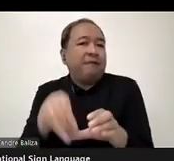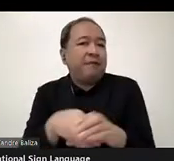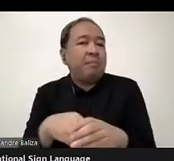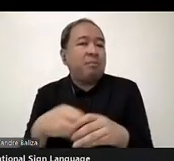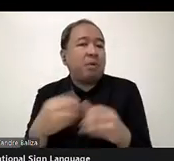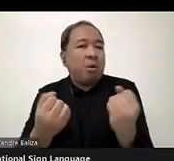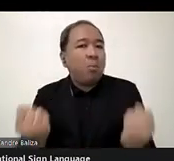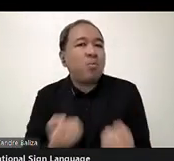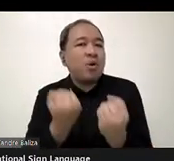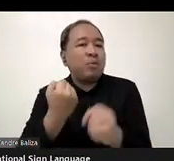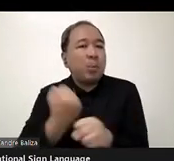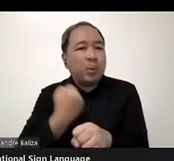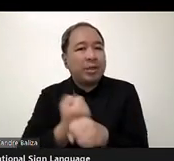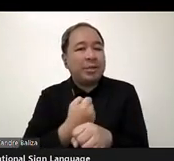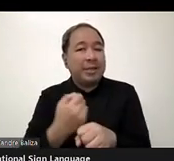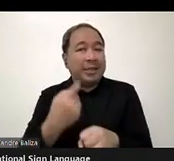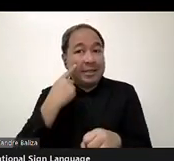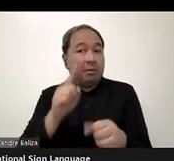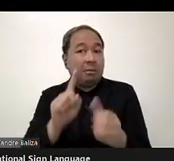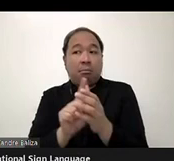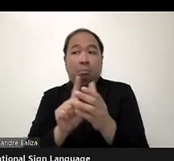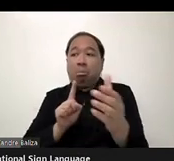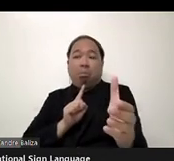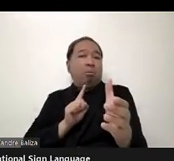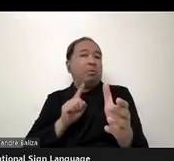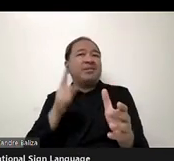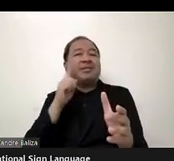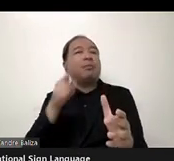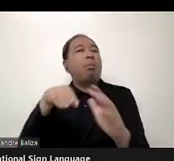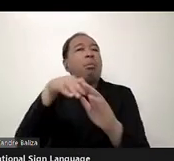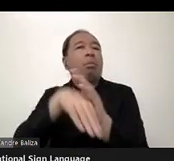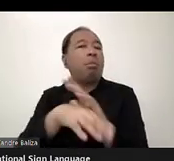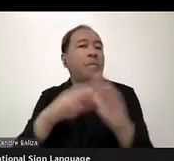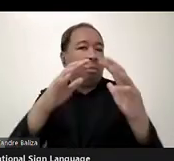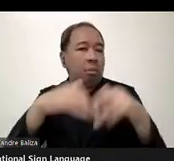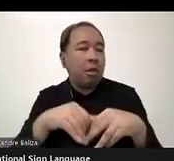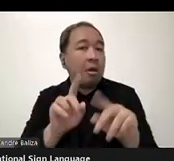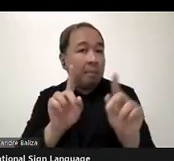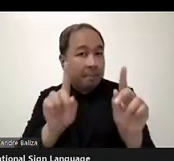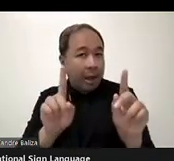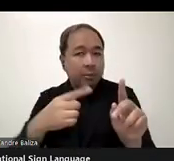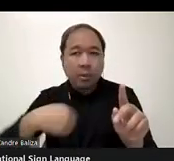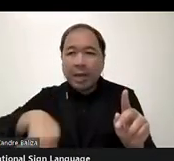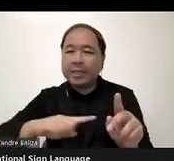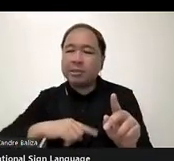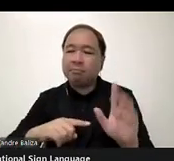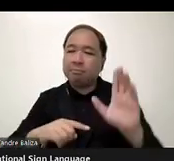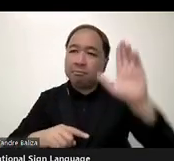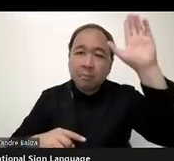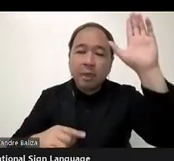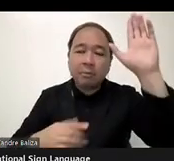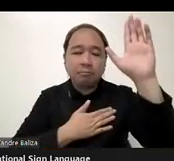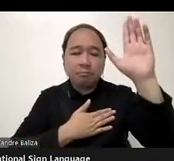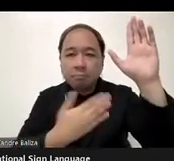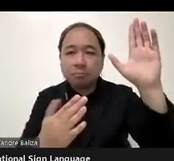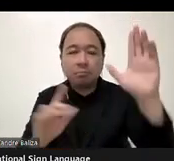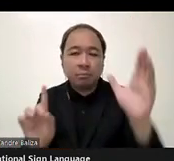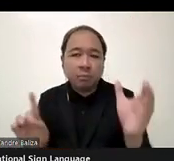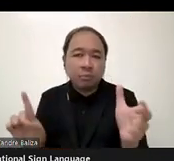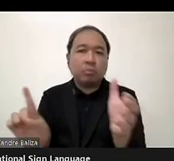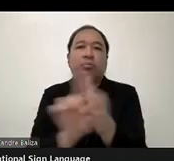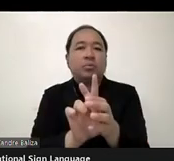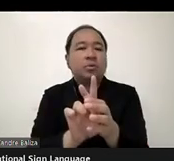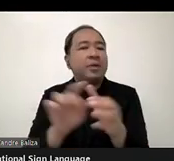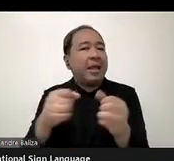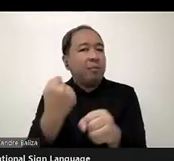course, nothing should happen. But at the same time, we should also come forward to work with these initiatives. Uh, because if